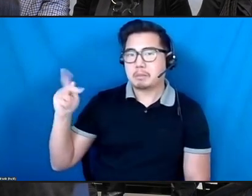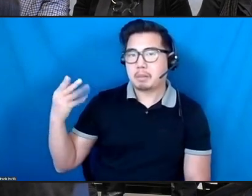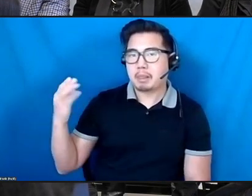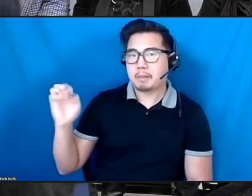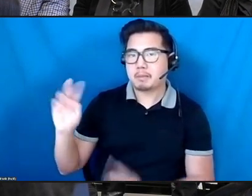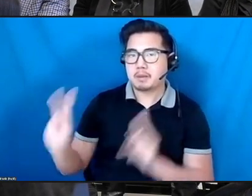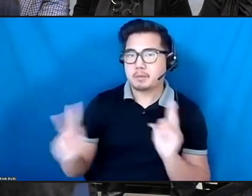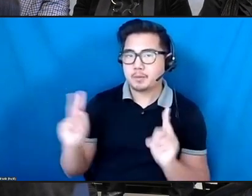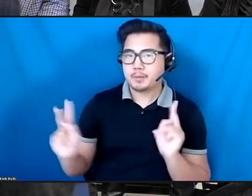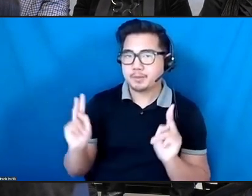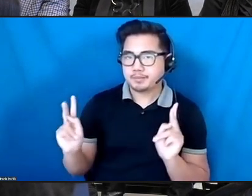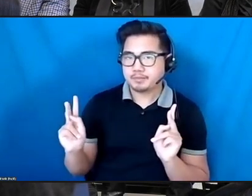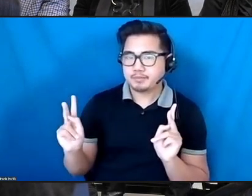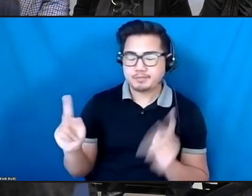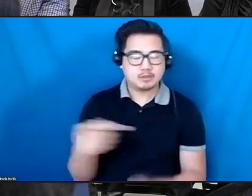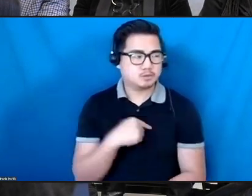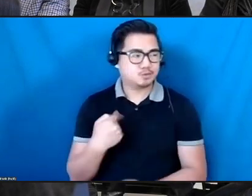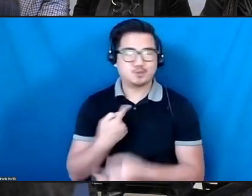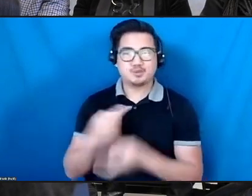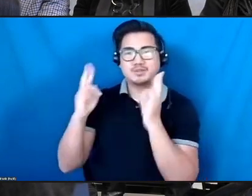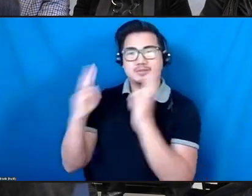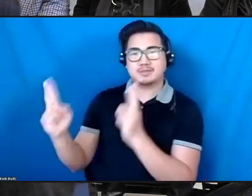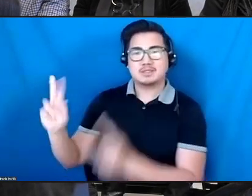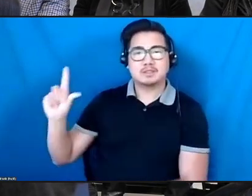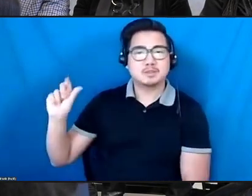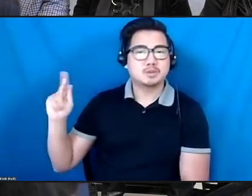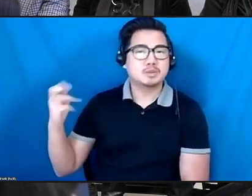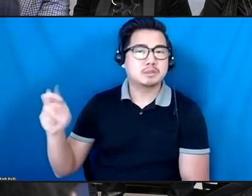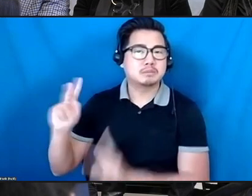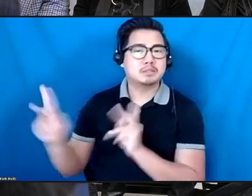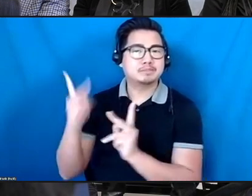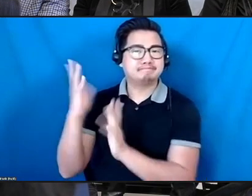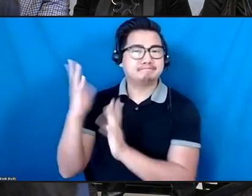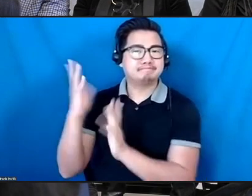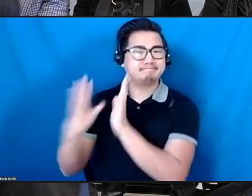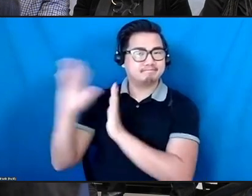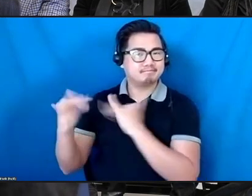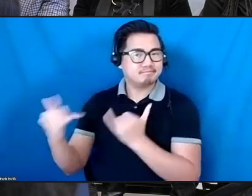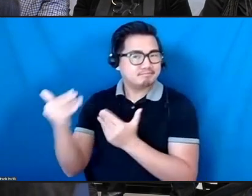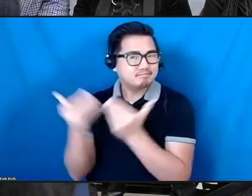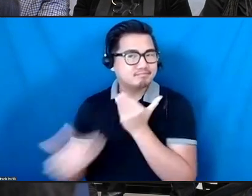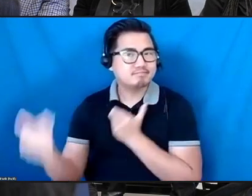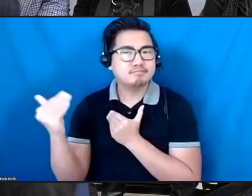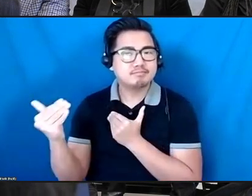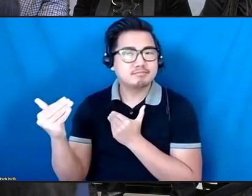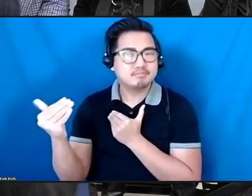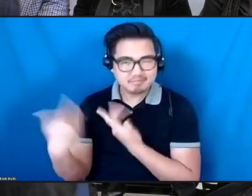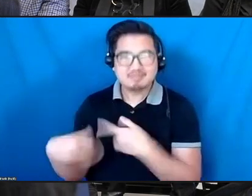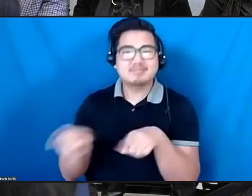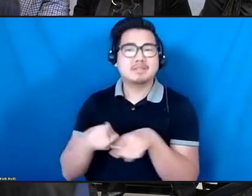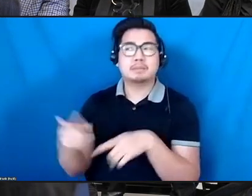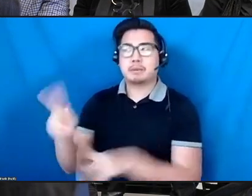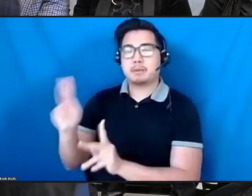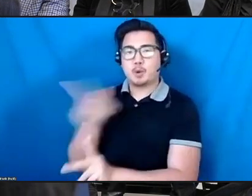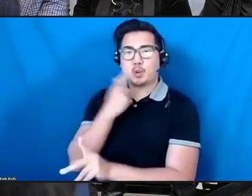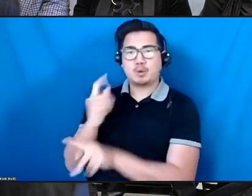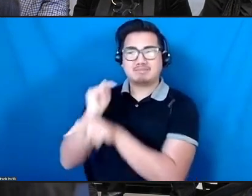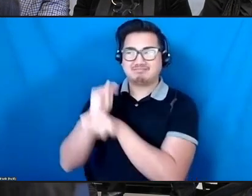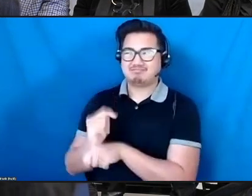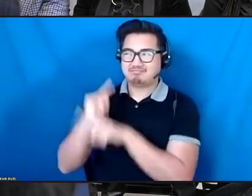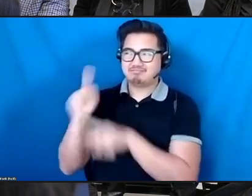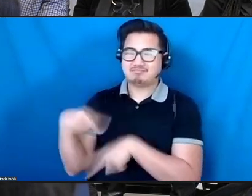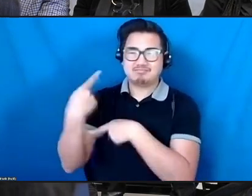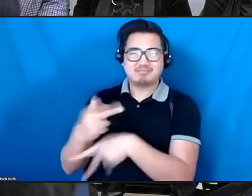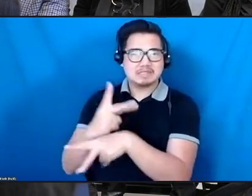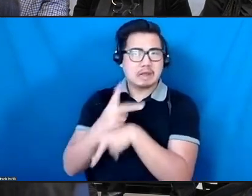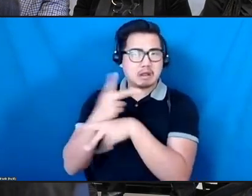We pay respect to the Lenape elders past, present, and future, the traditional custodians of the lands on which we convene today.